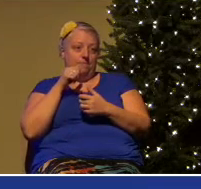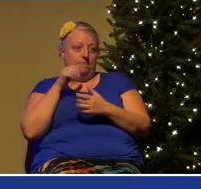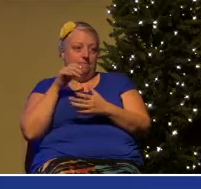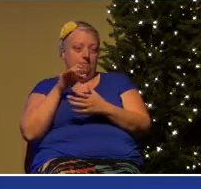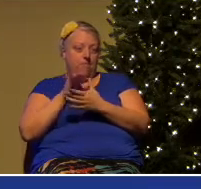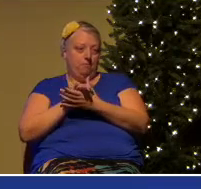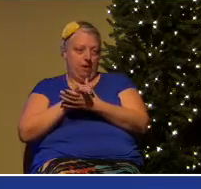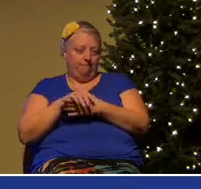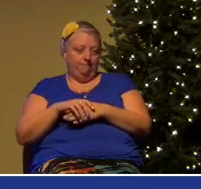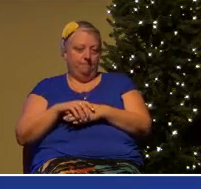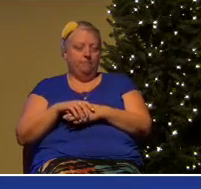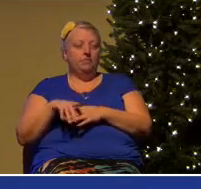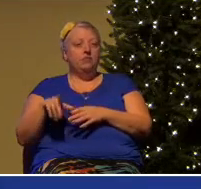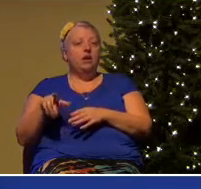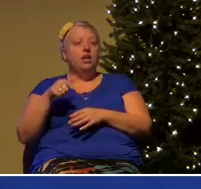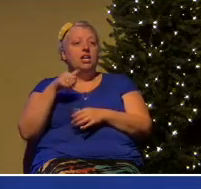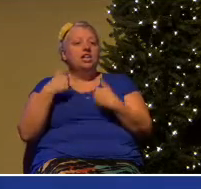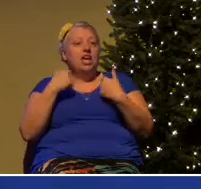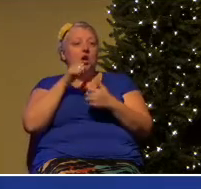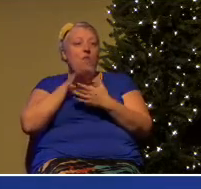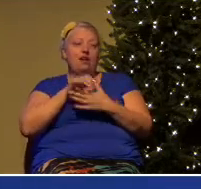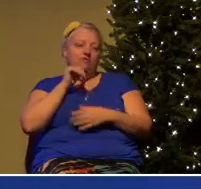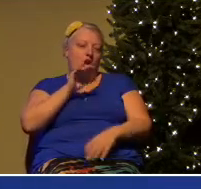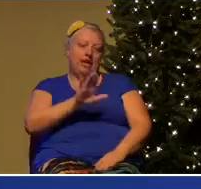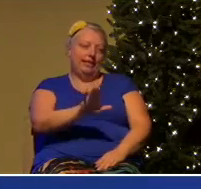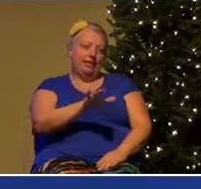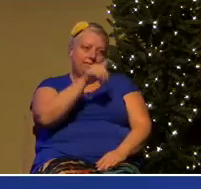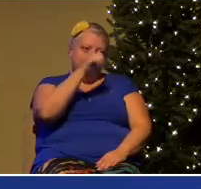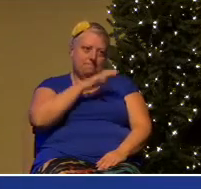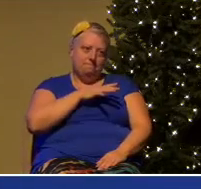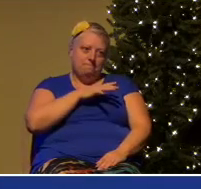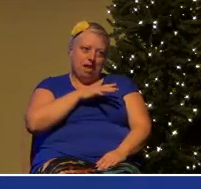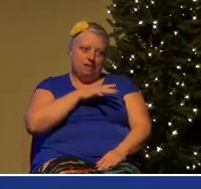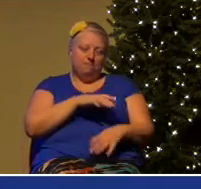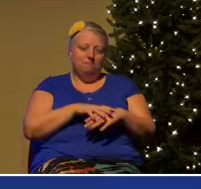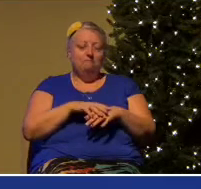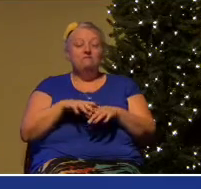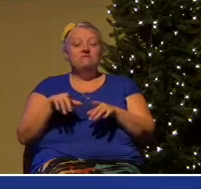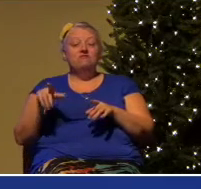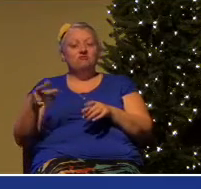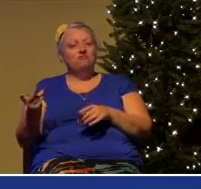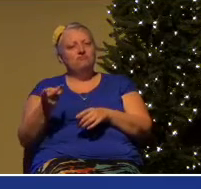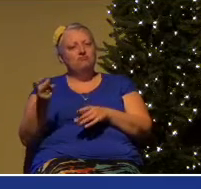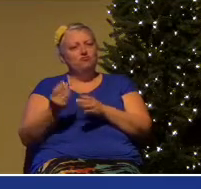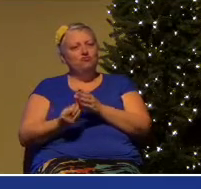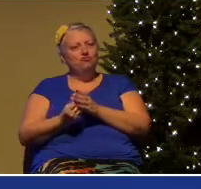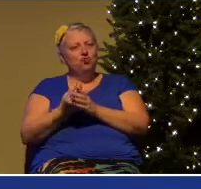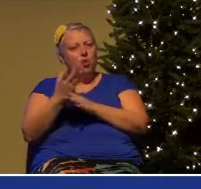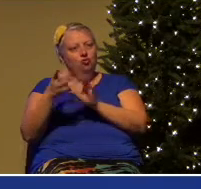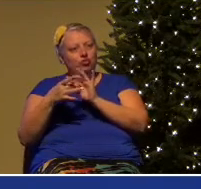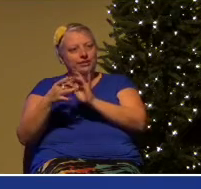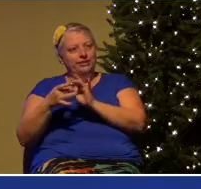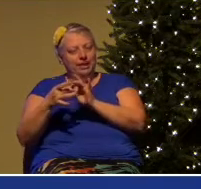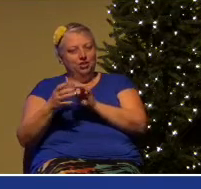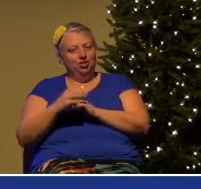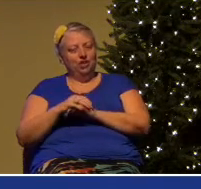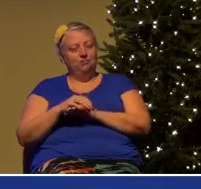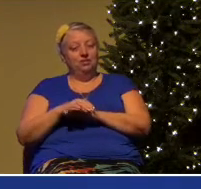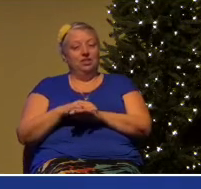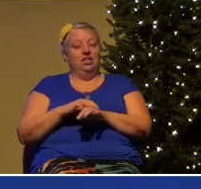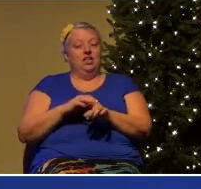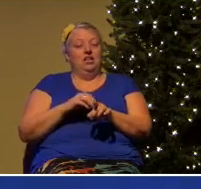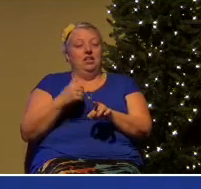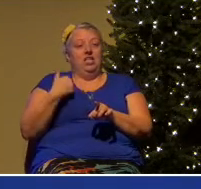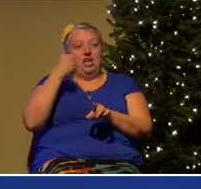of them began to develop quite a relationship. And he understood that this was going in the wrong direction. So, he came to see me and said, what do I do?